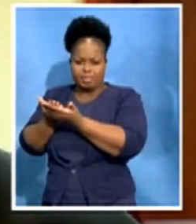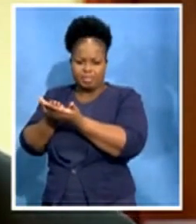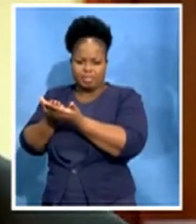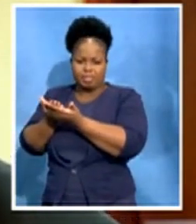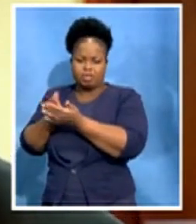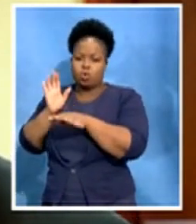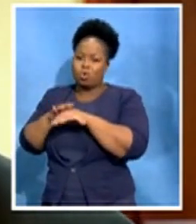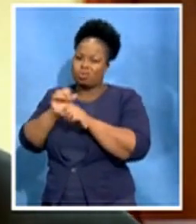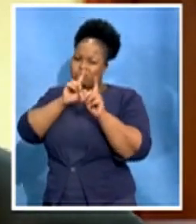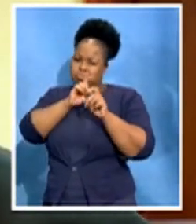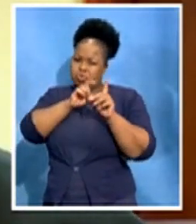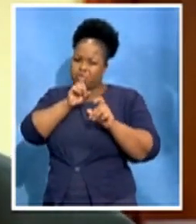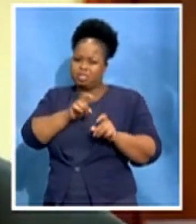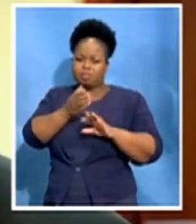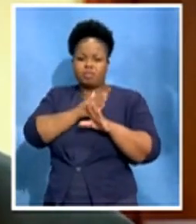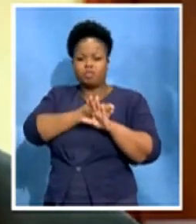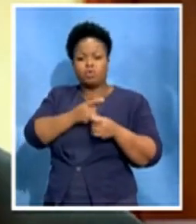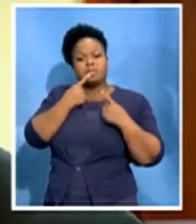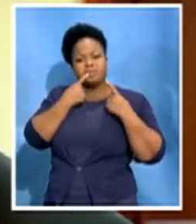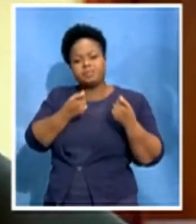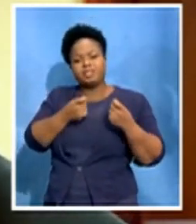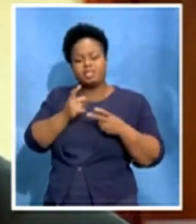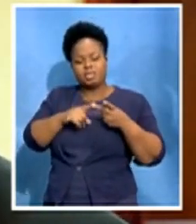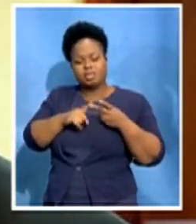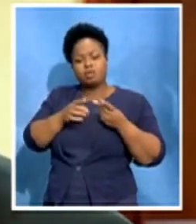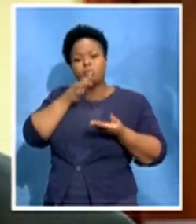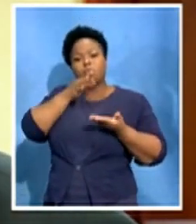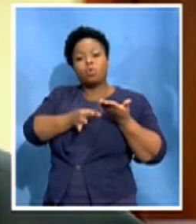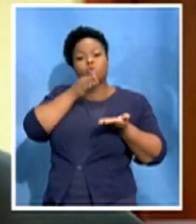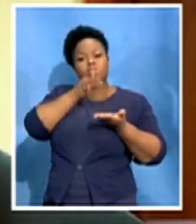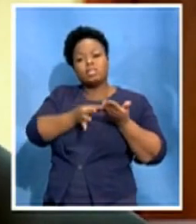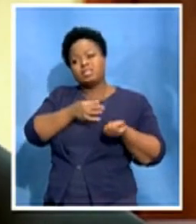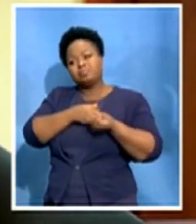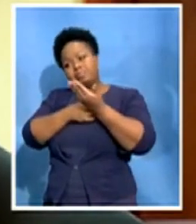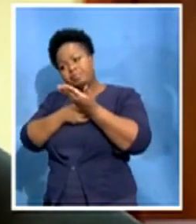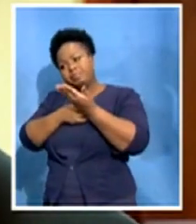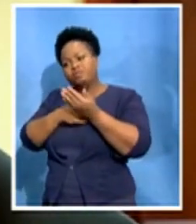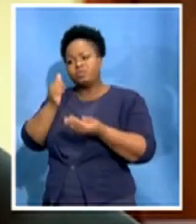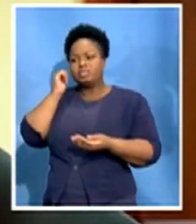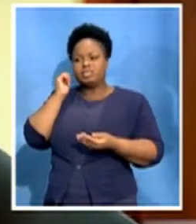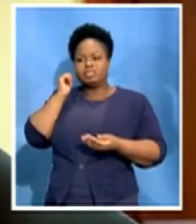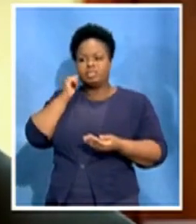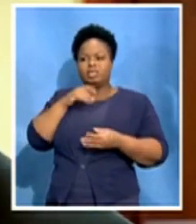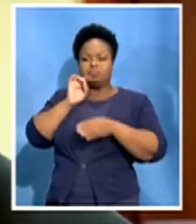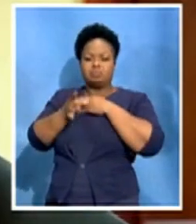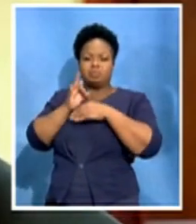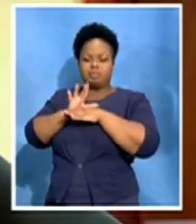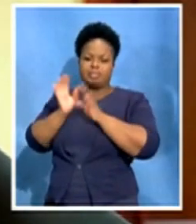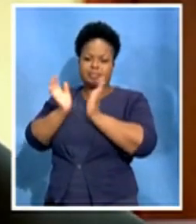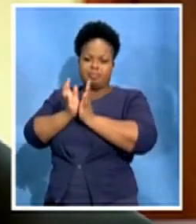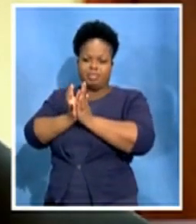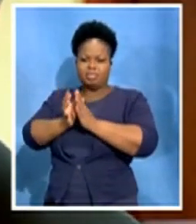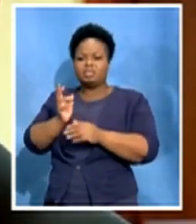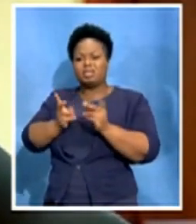and the proposals that has been put forward. In yesterday's consultation meeting, there's been three other ones scheduled for